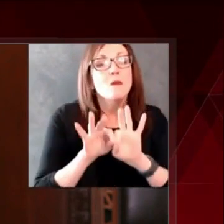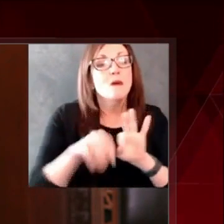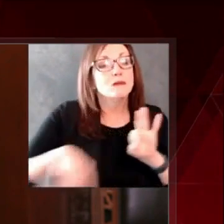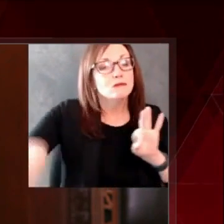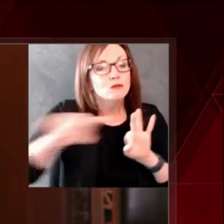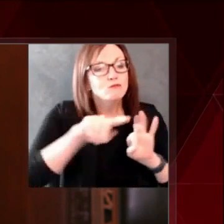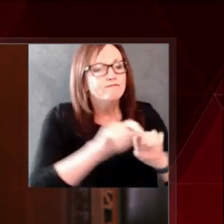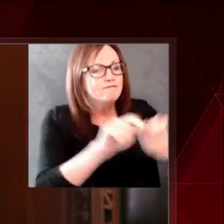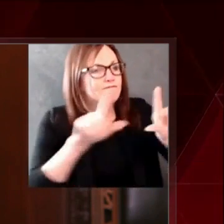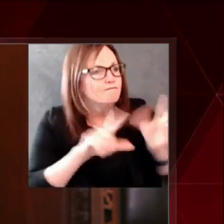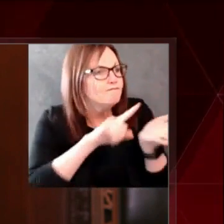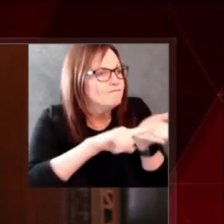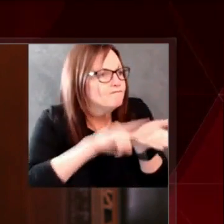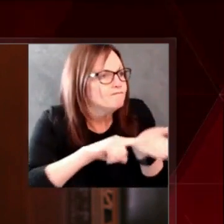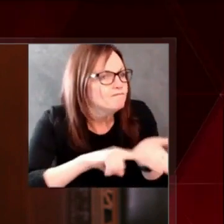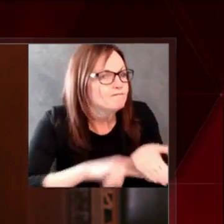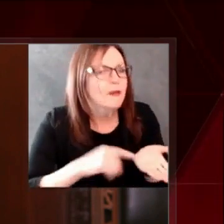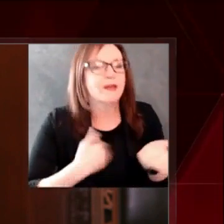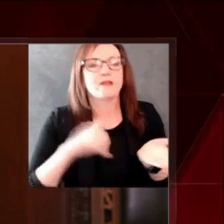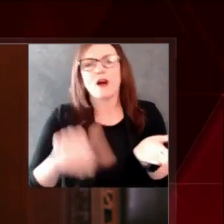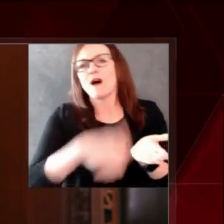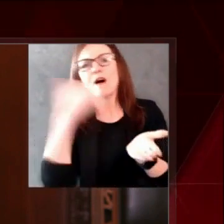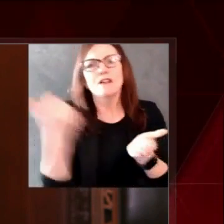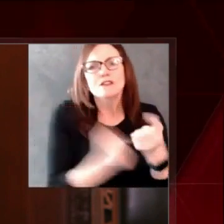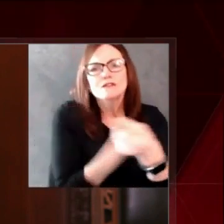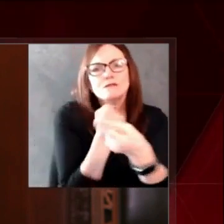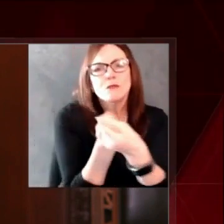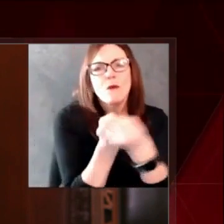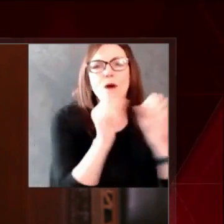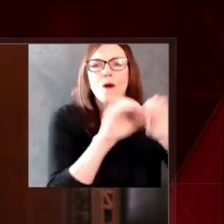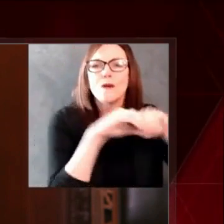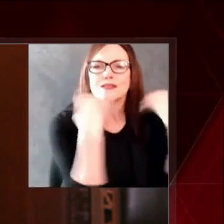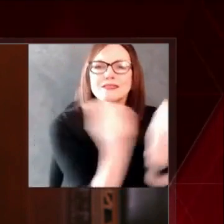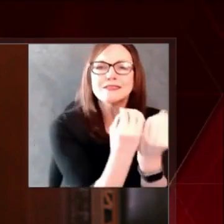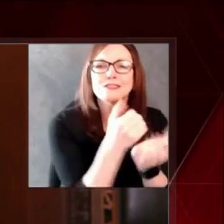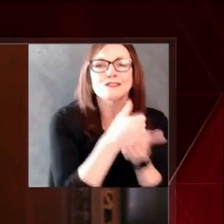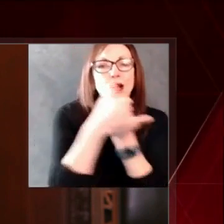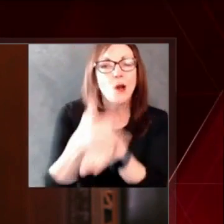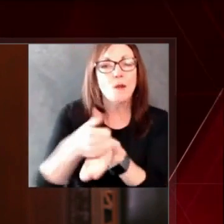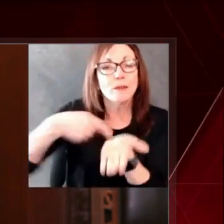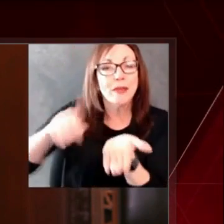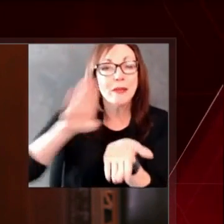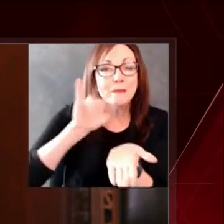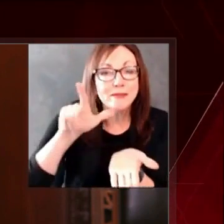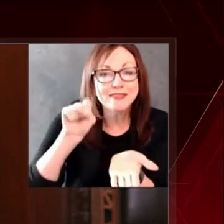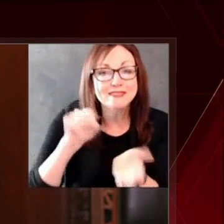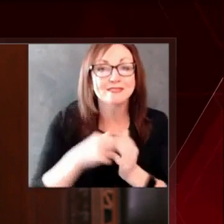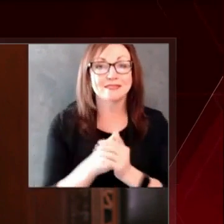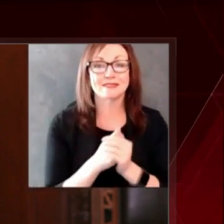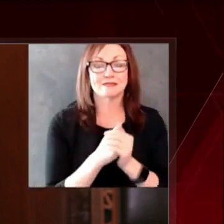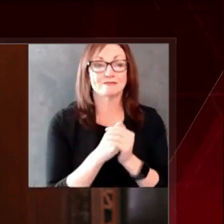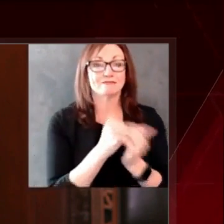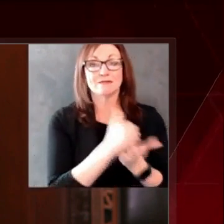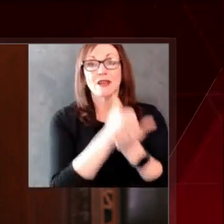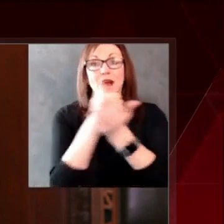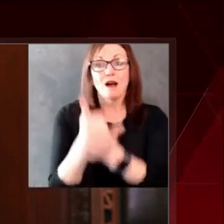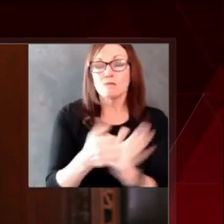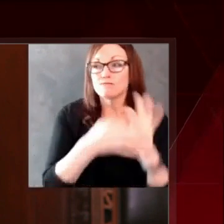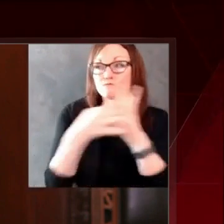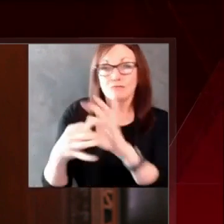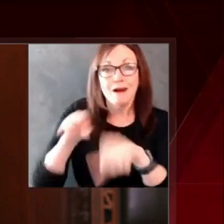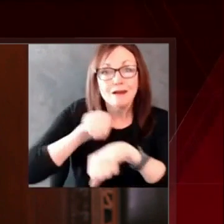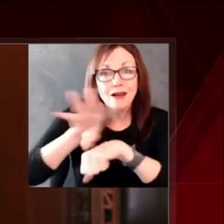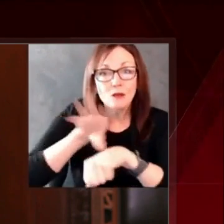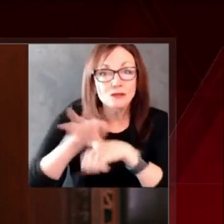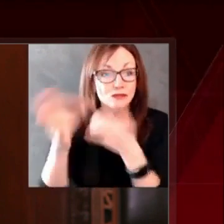to mental health counseling, head to dhs.wisconsin.gov slash resilient to